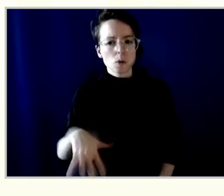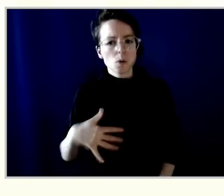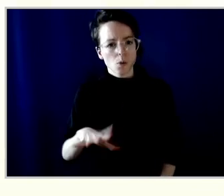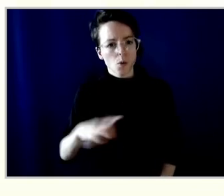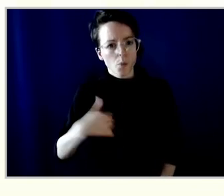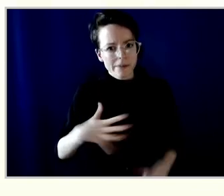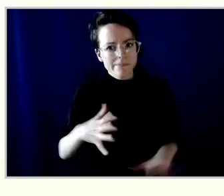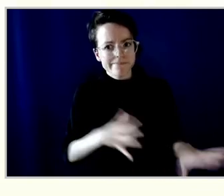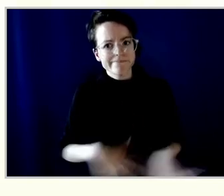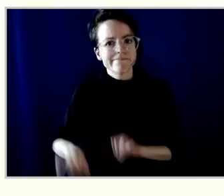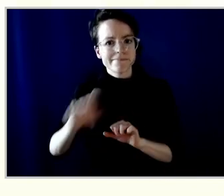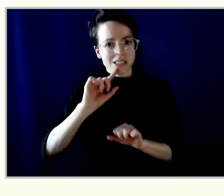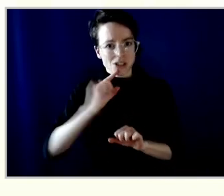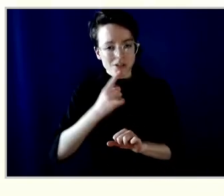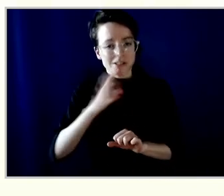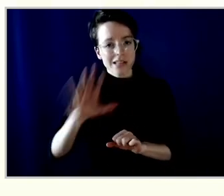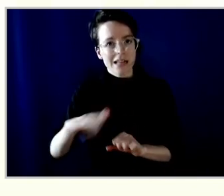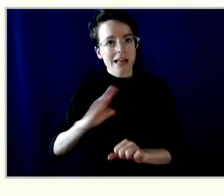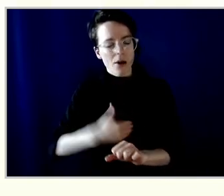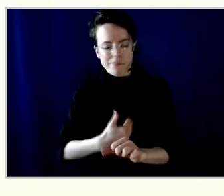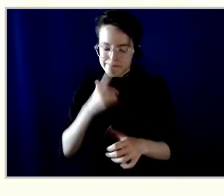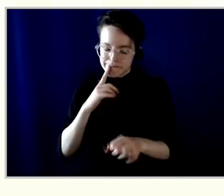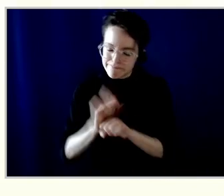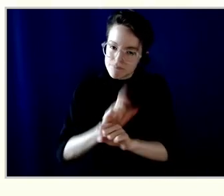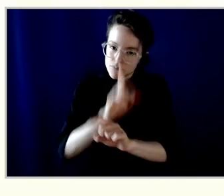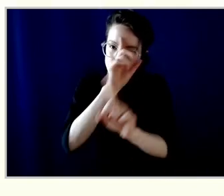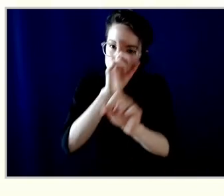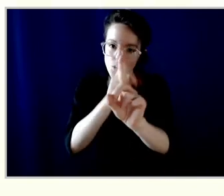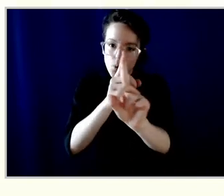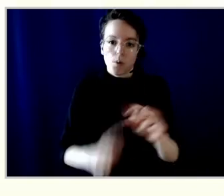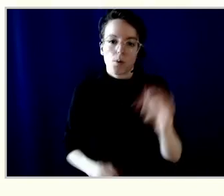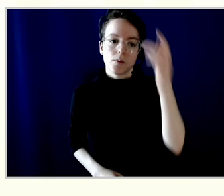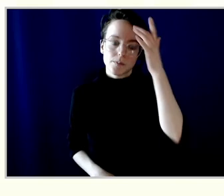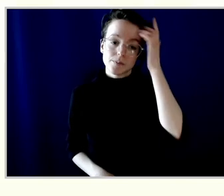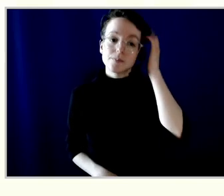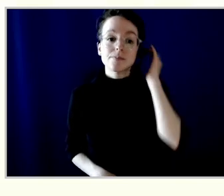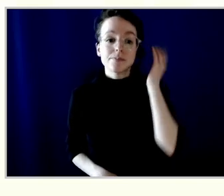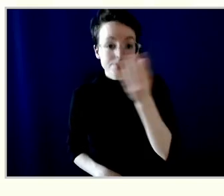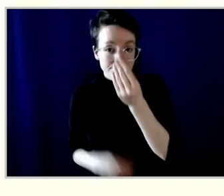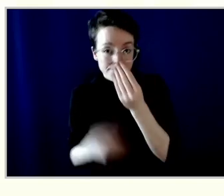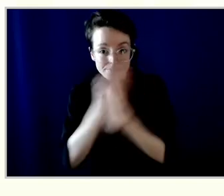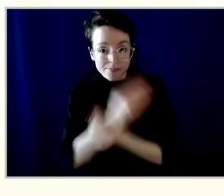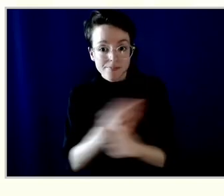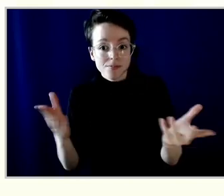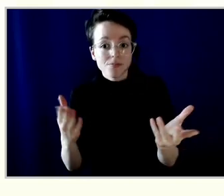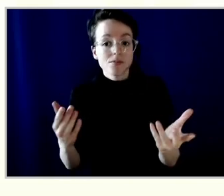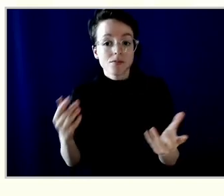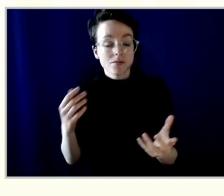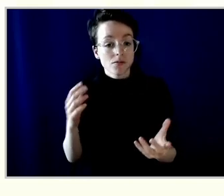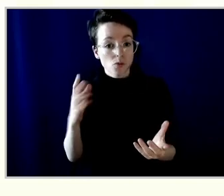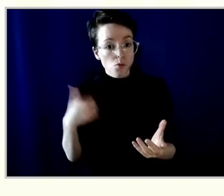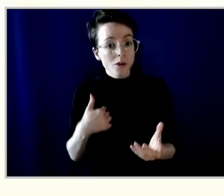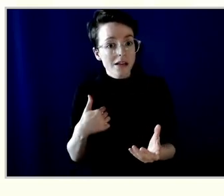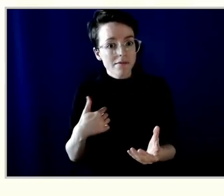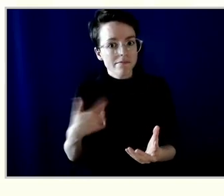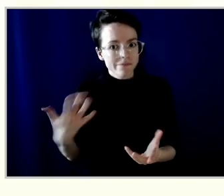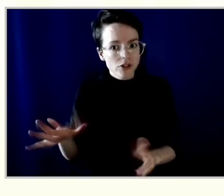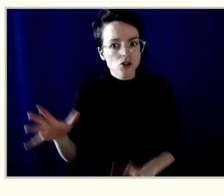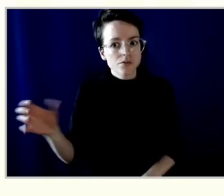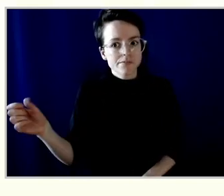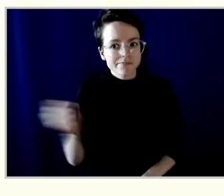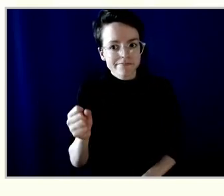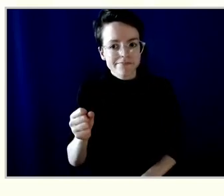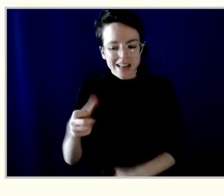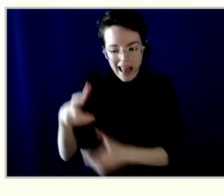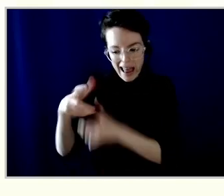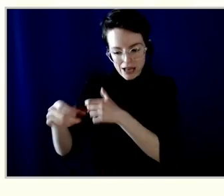And I'm happy to tell you that among other initiatives, we actually worked with an external consultant in order to give us advice about